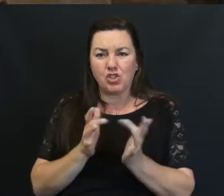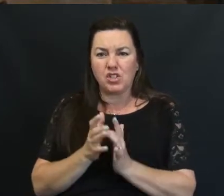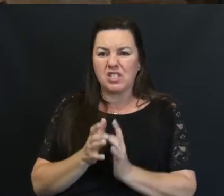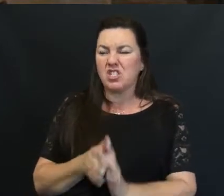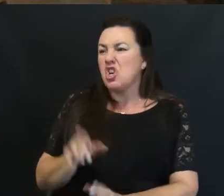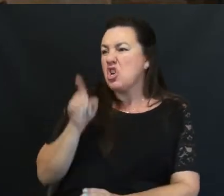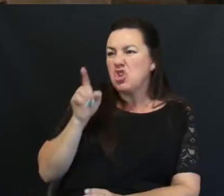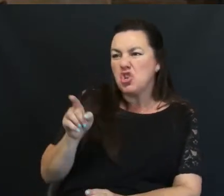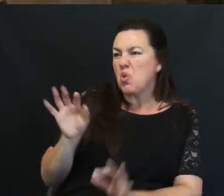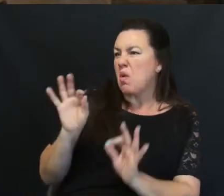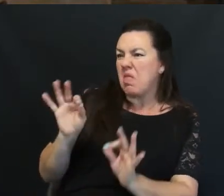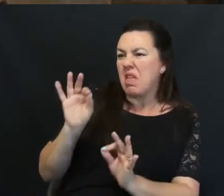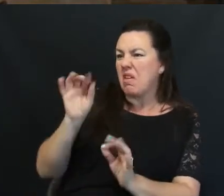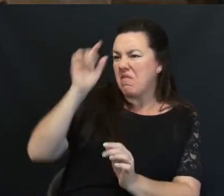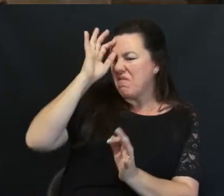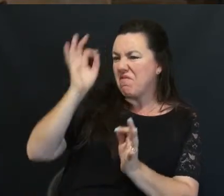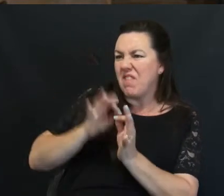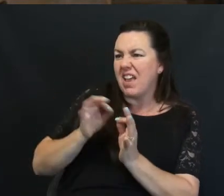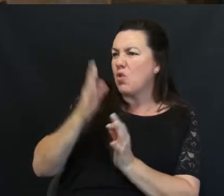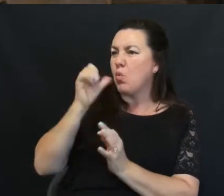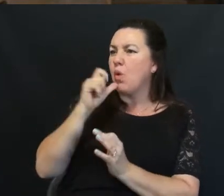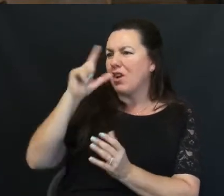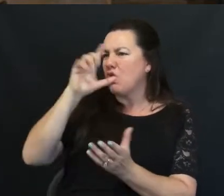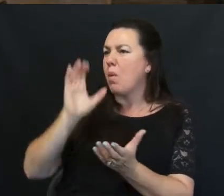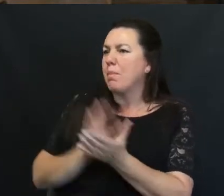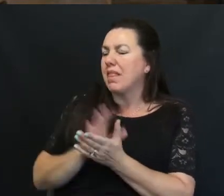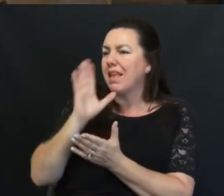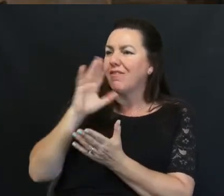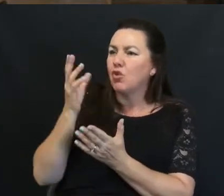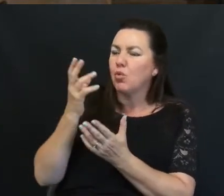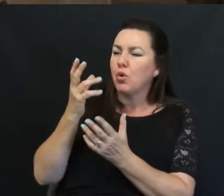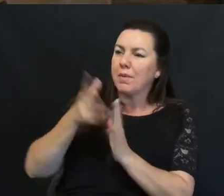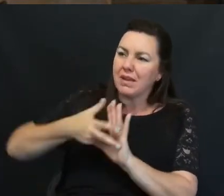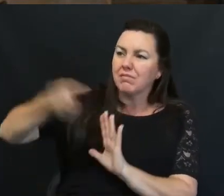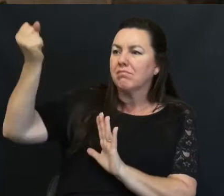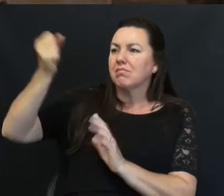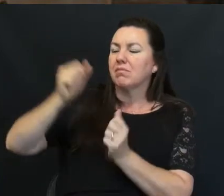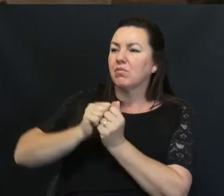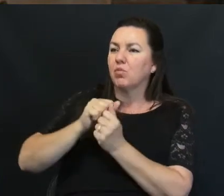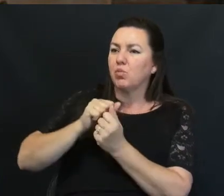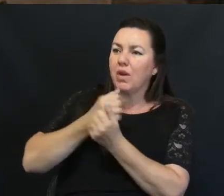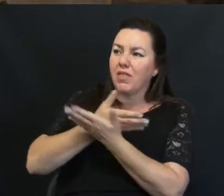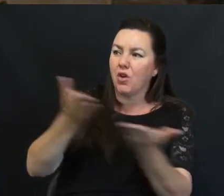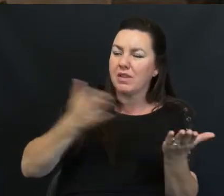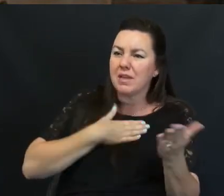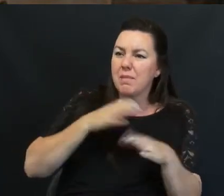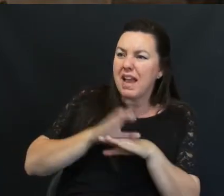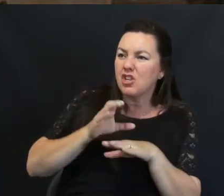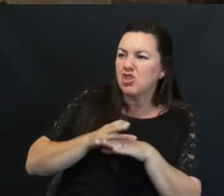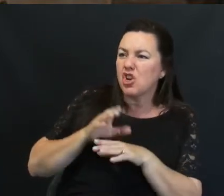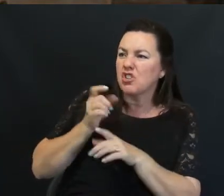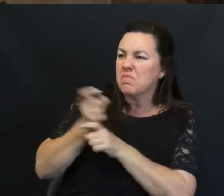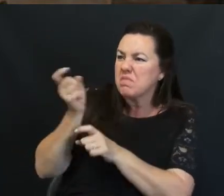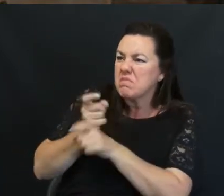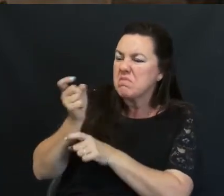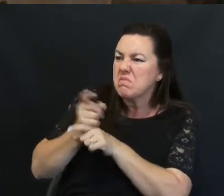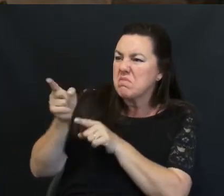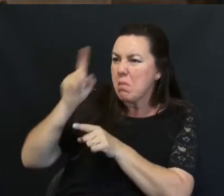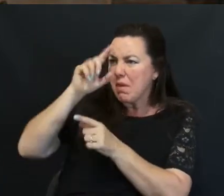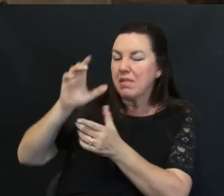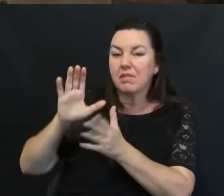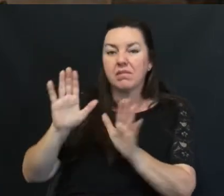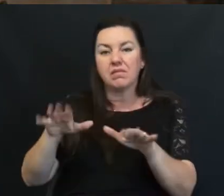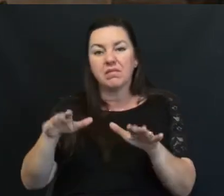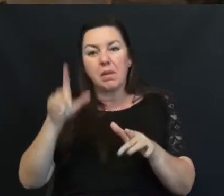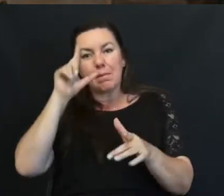Cindy Why don't you believe You will be raptured With the rest of my church Believe Have faith